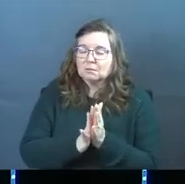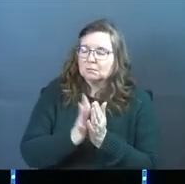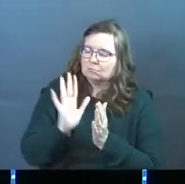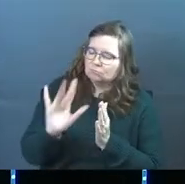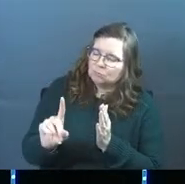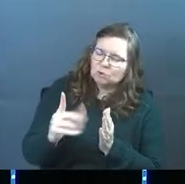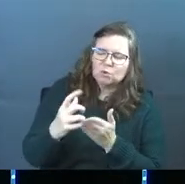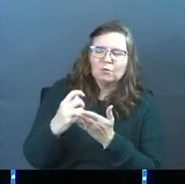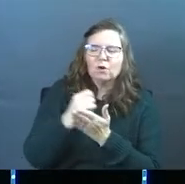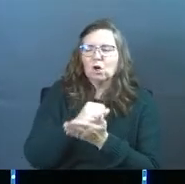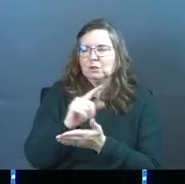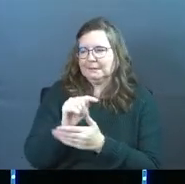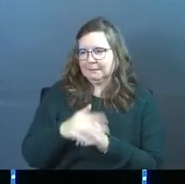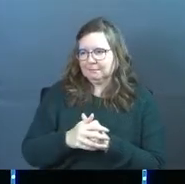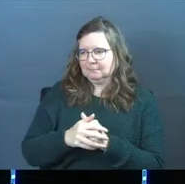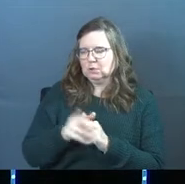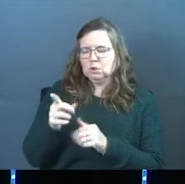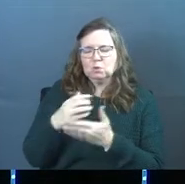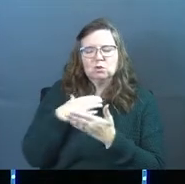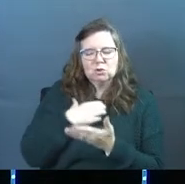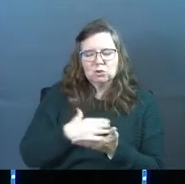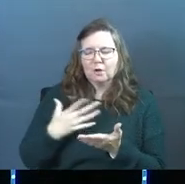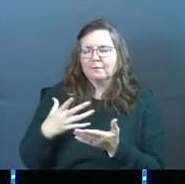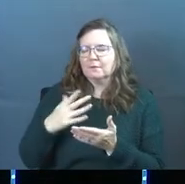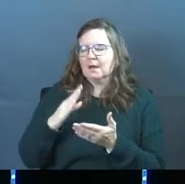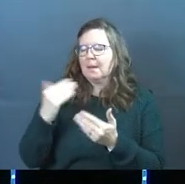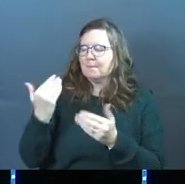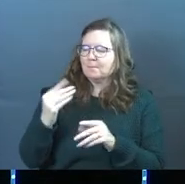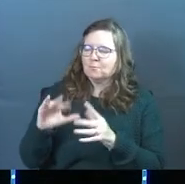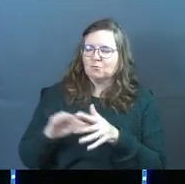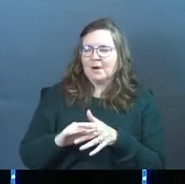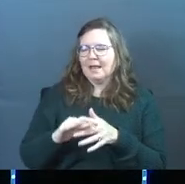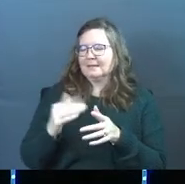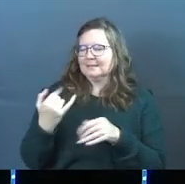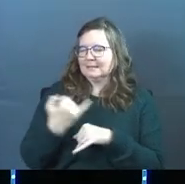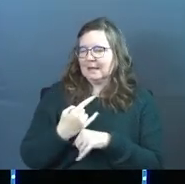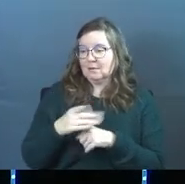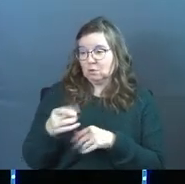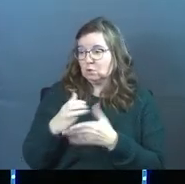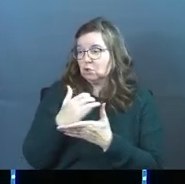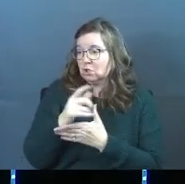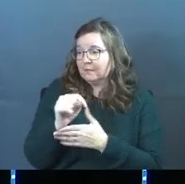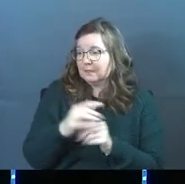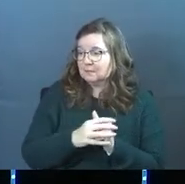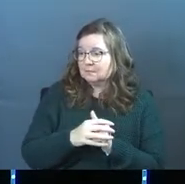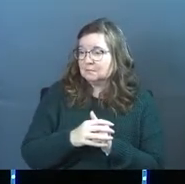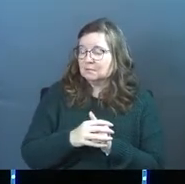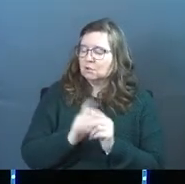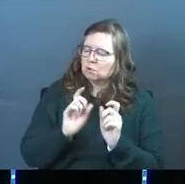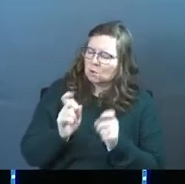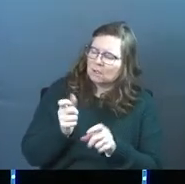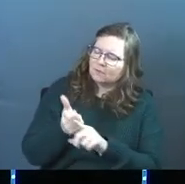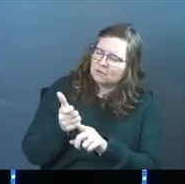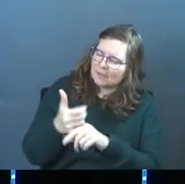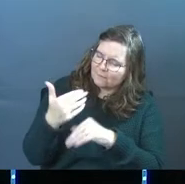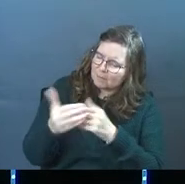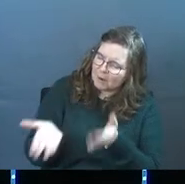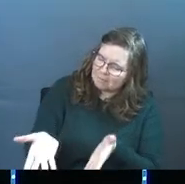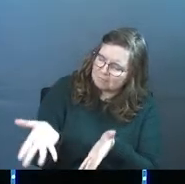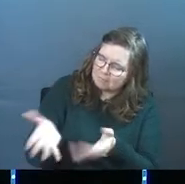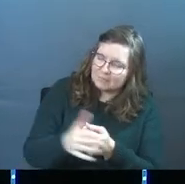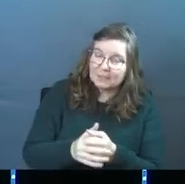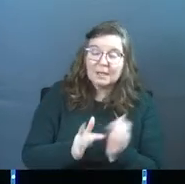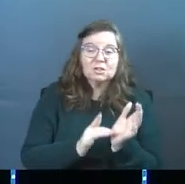Jesus, you've earned it. You deserve a break today. Amen? You deserve it. And so give yourself some bread.